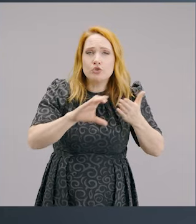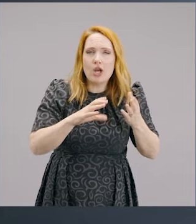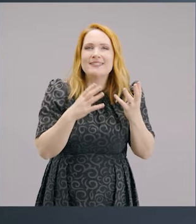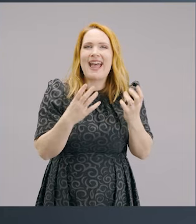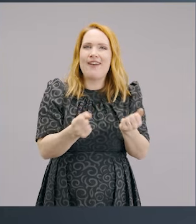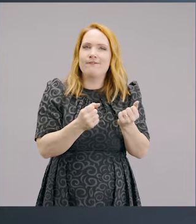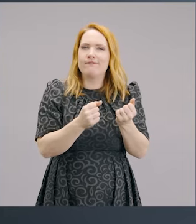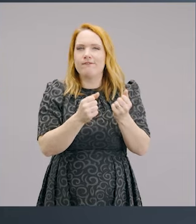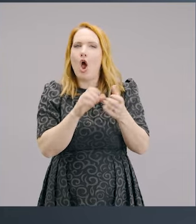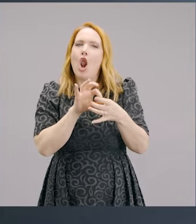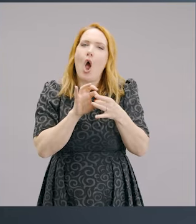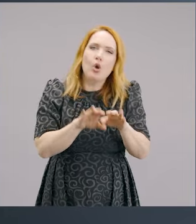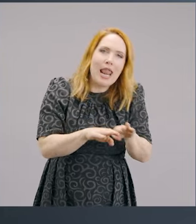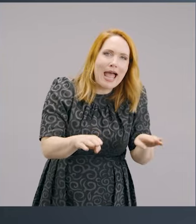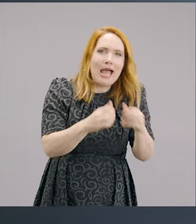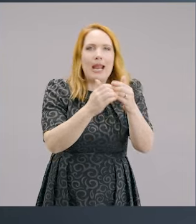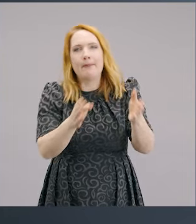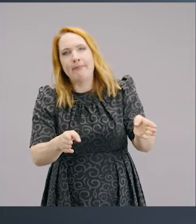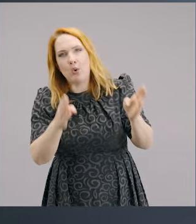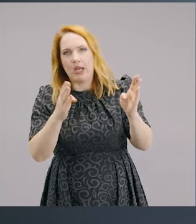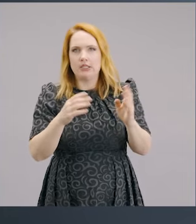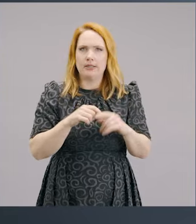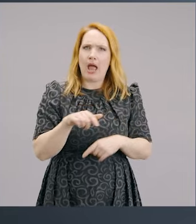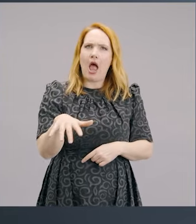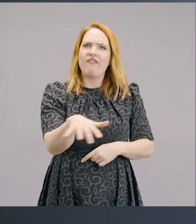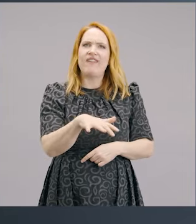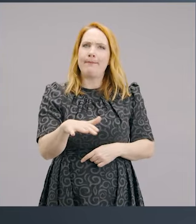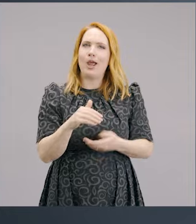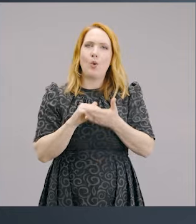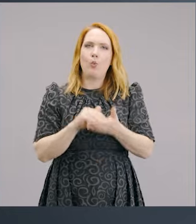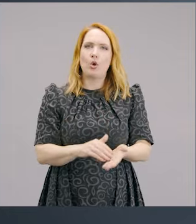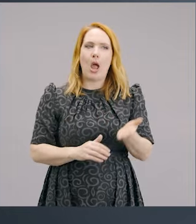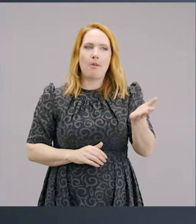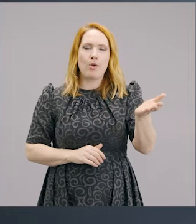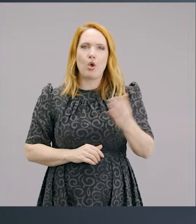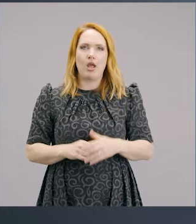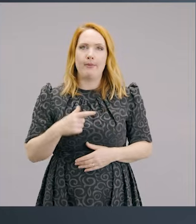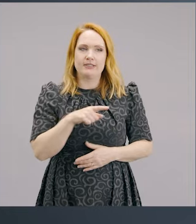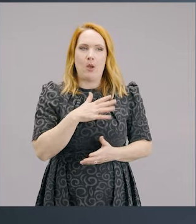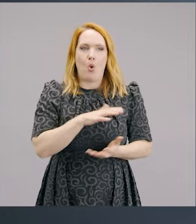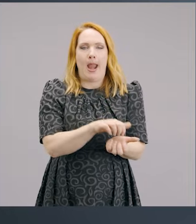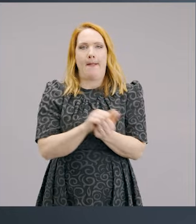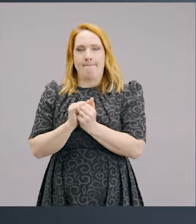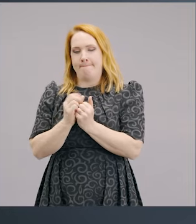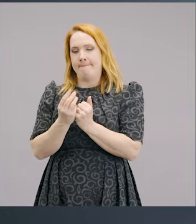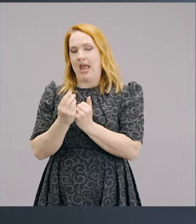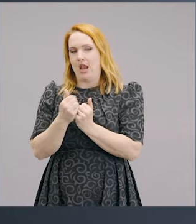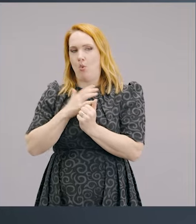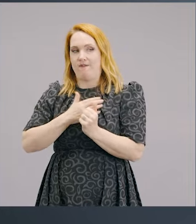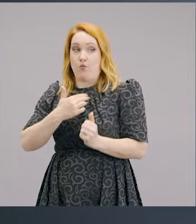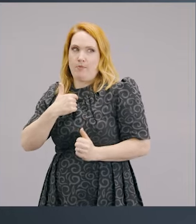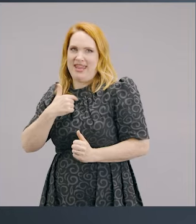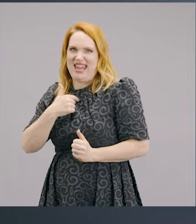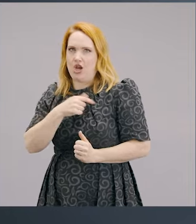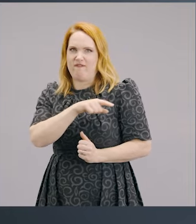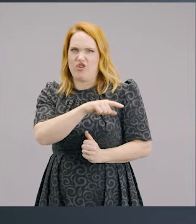assets and they cannot give money to help this woman have a decent life in hospital because we've got to keep the money. Man, when